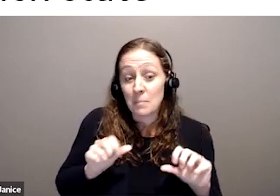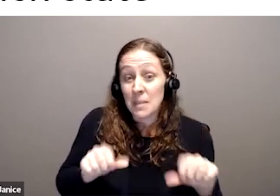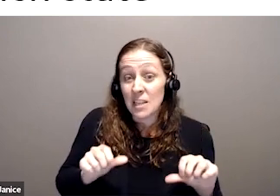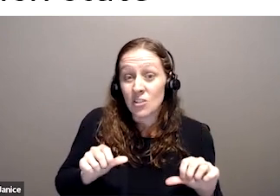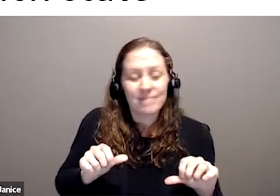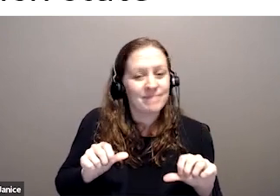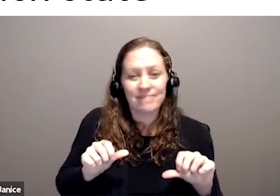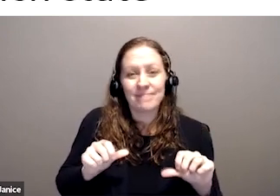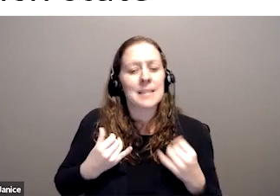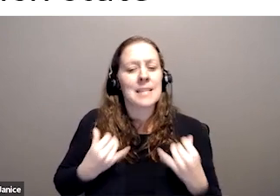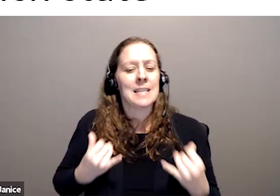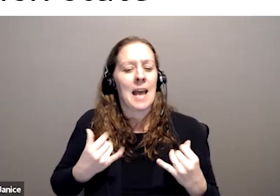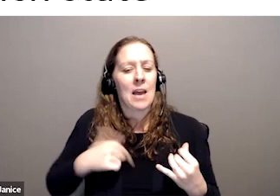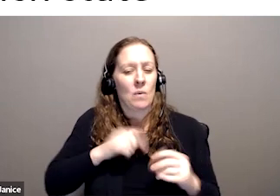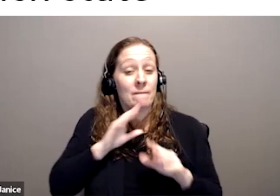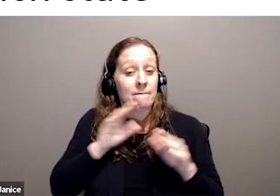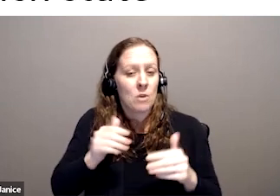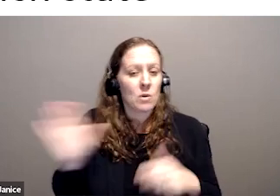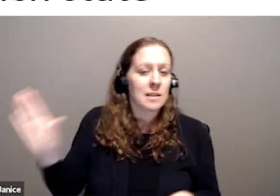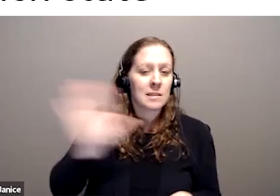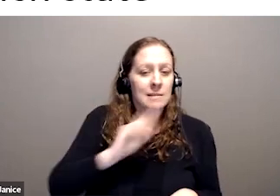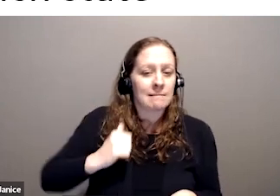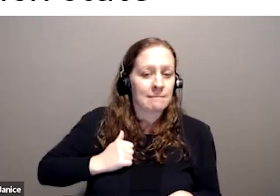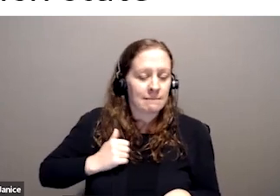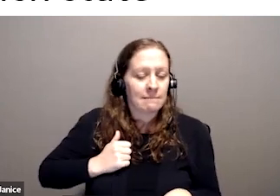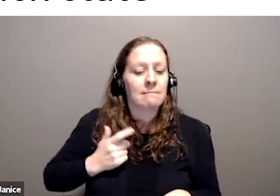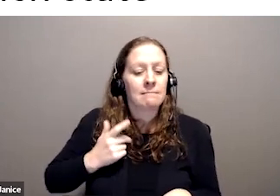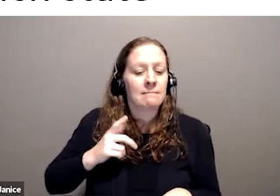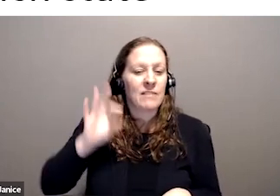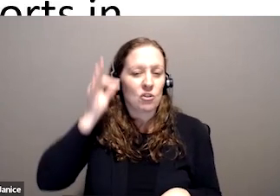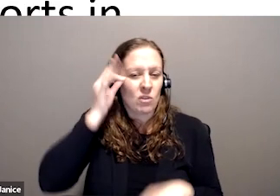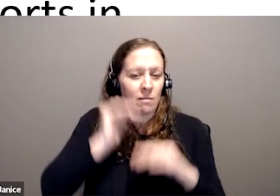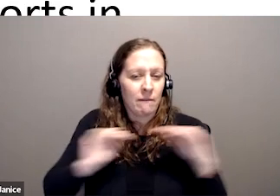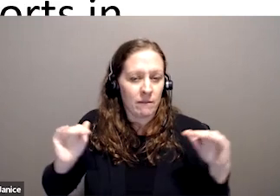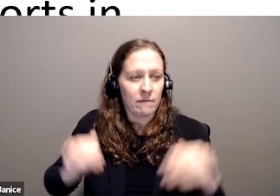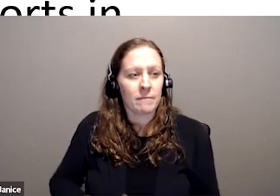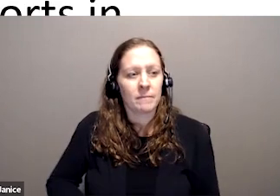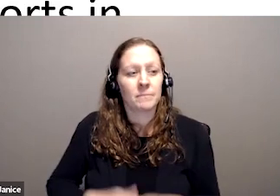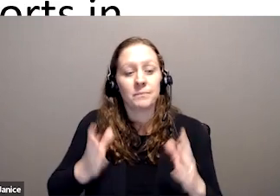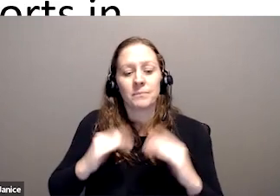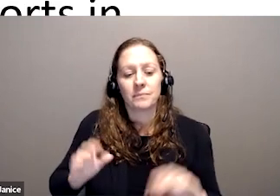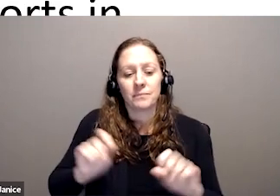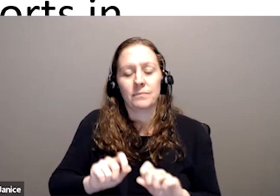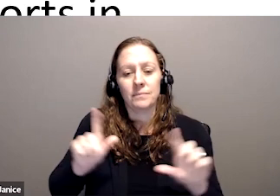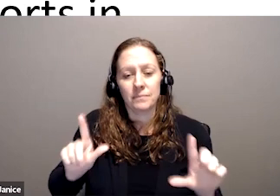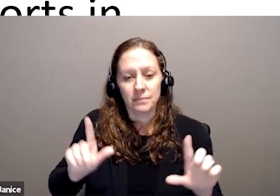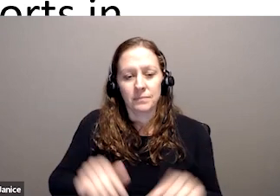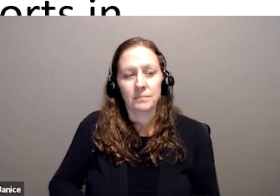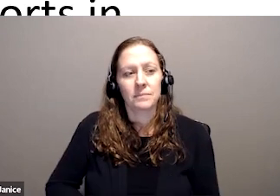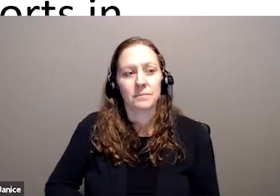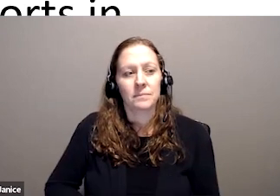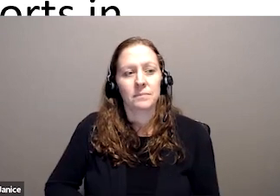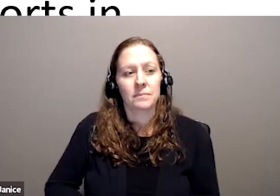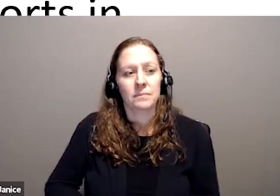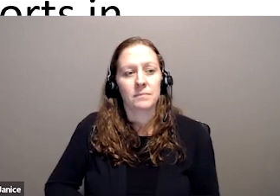on the federal or national potentials. Next slide. Now, whatever the